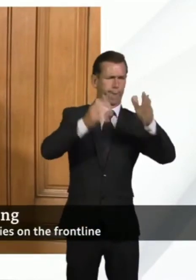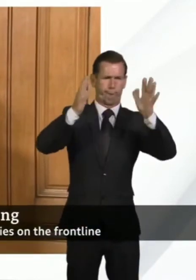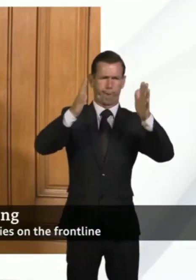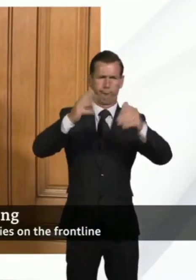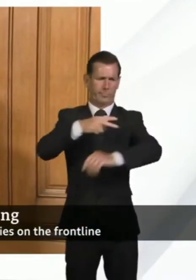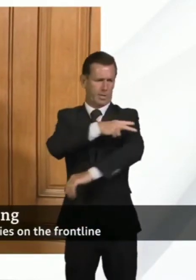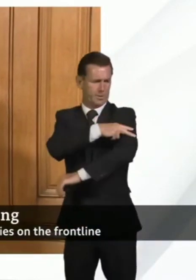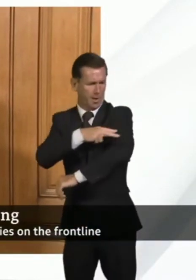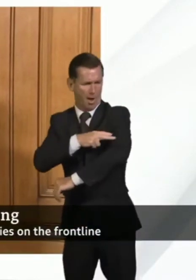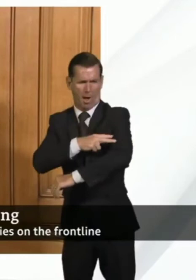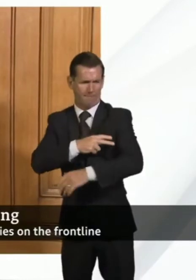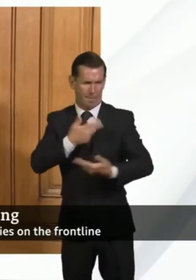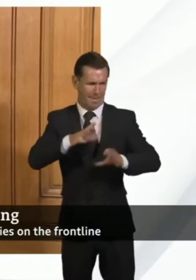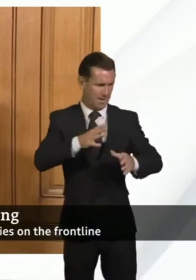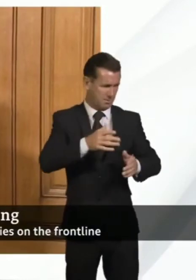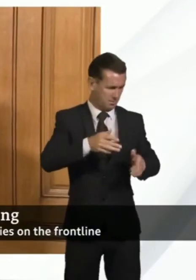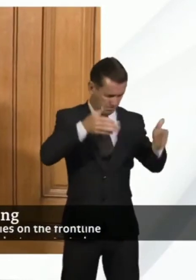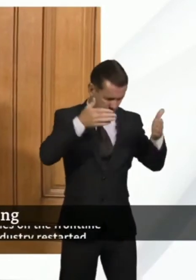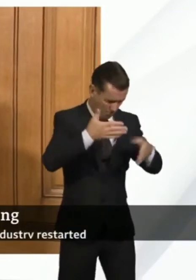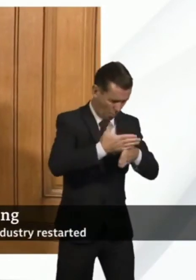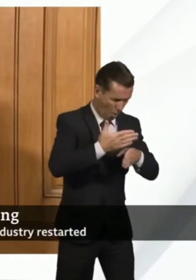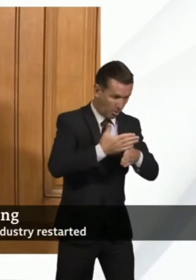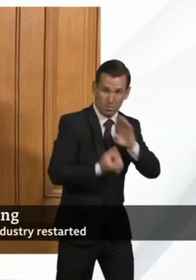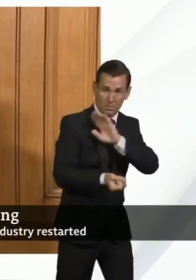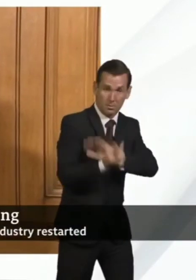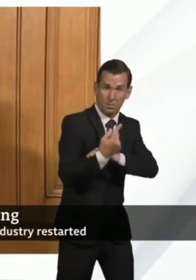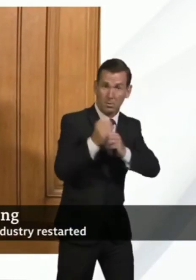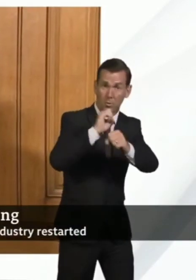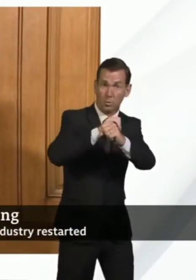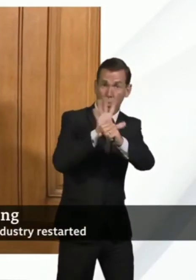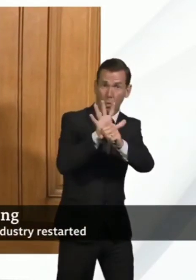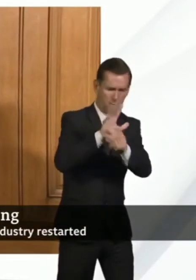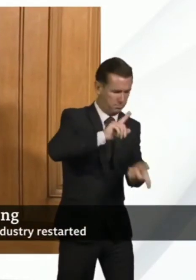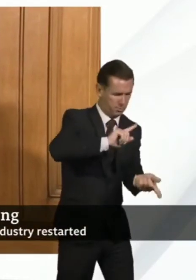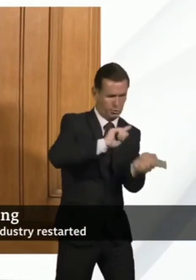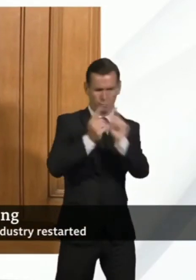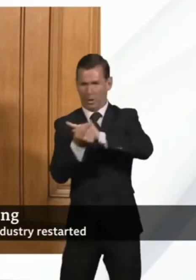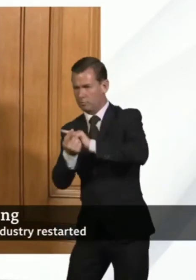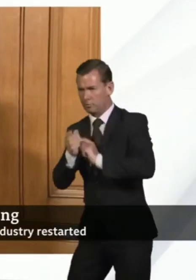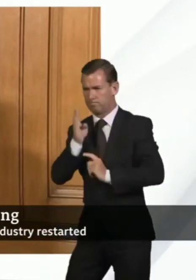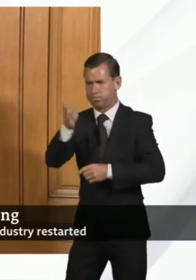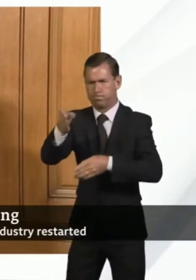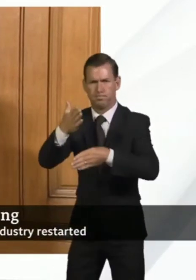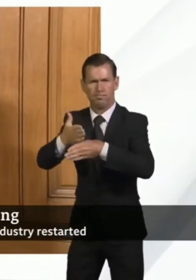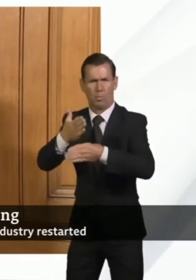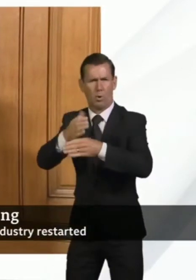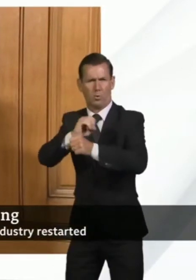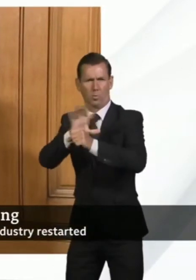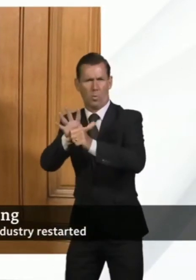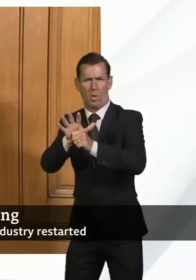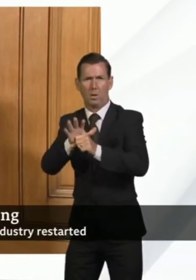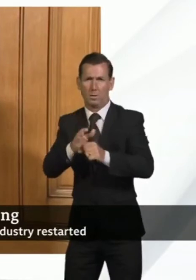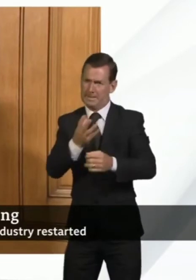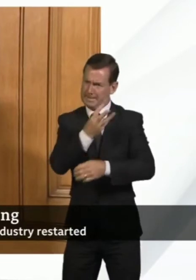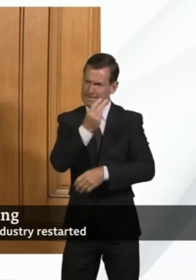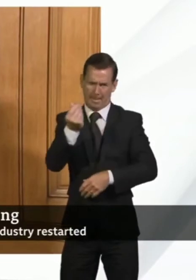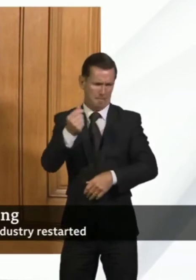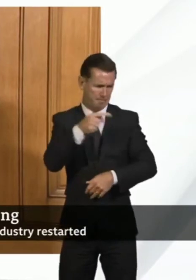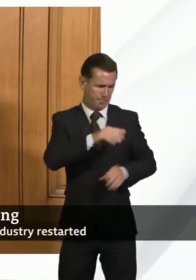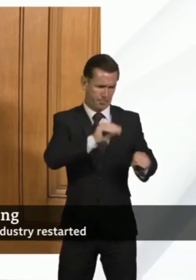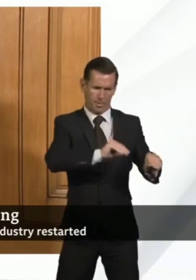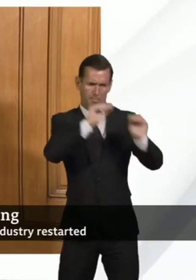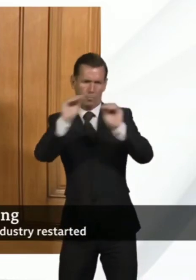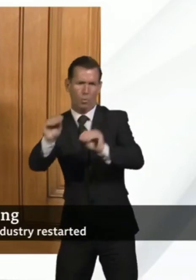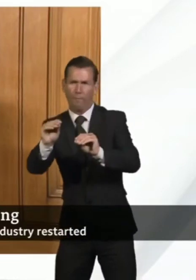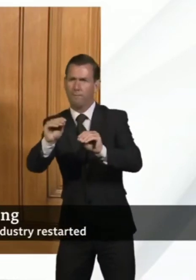in patients that we've seen with COVID-19. And it is the case that some of those staff have had to be redeployed, they've had